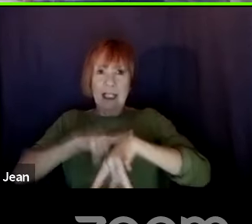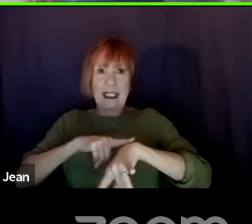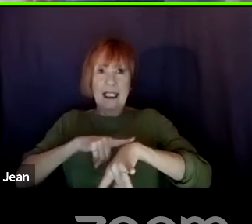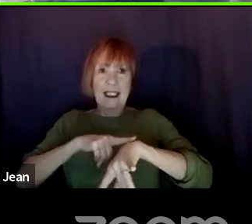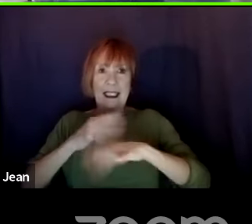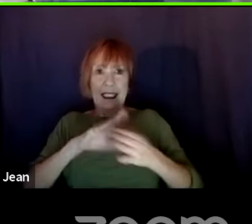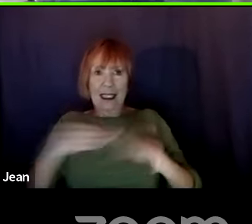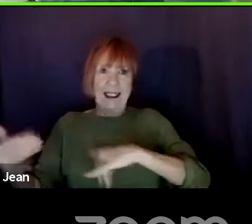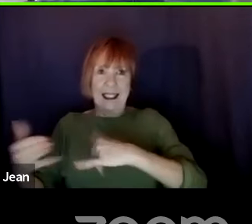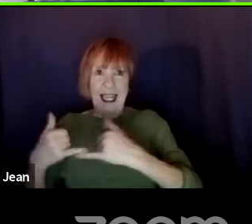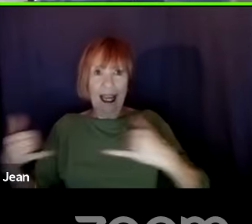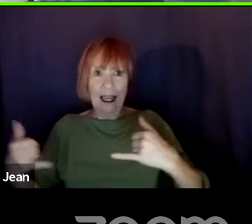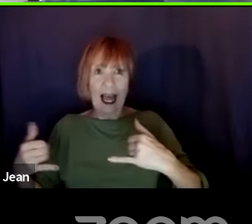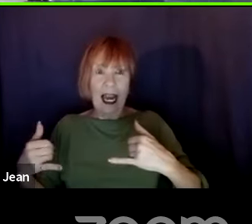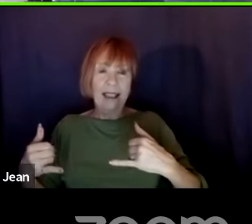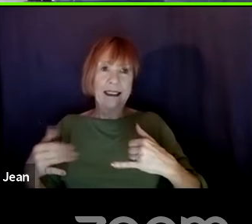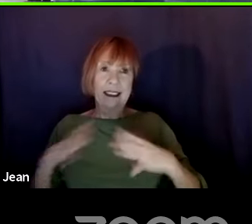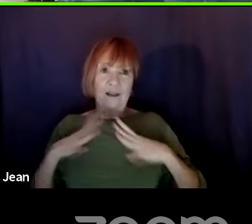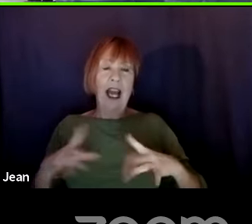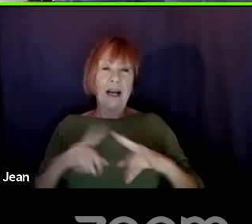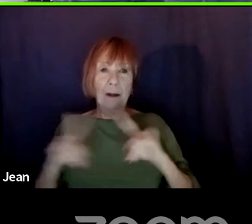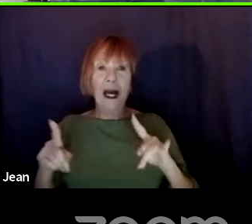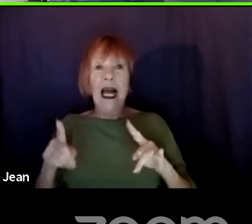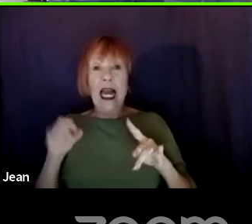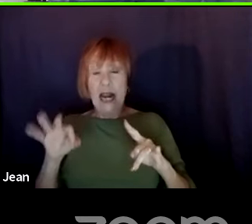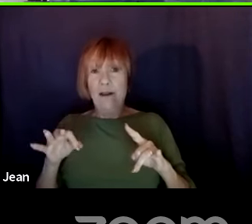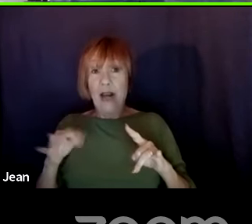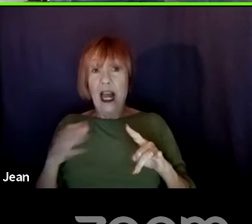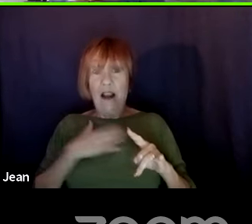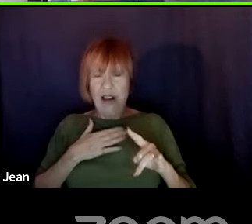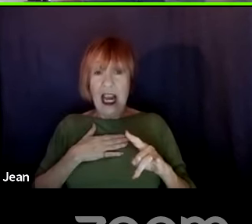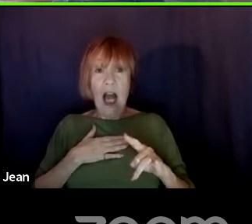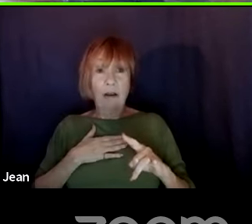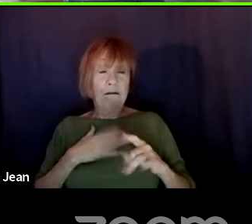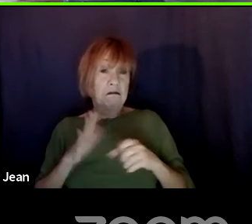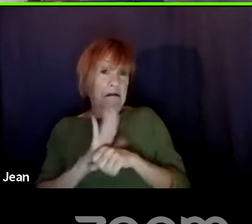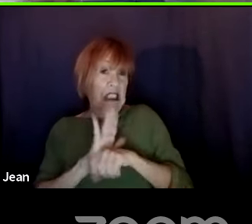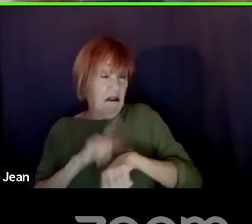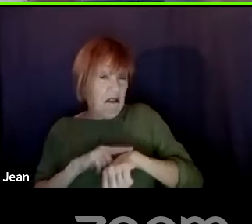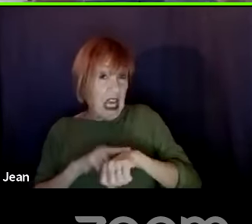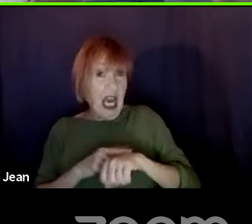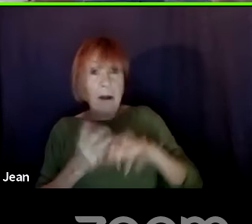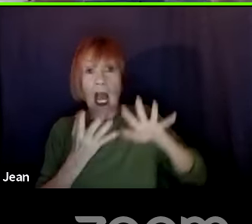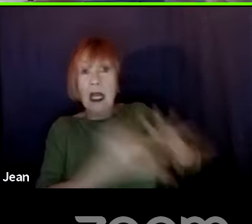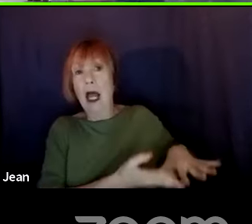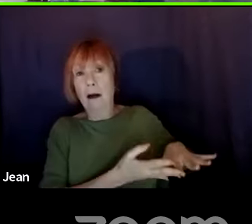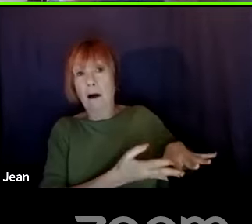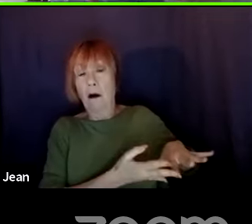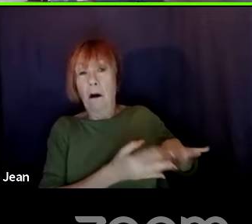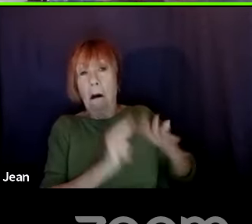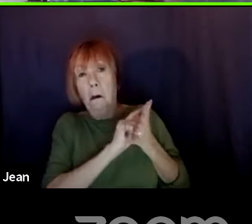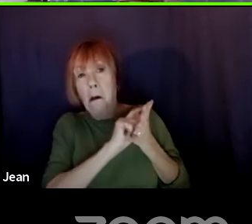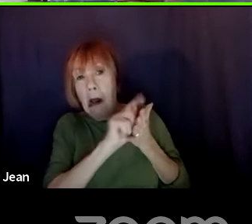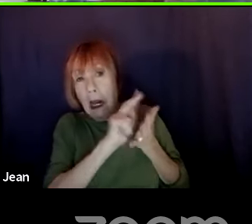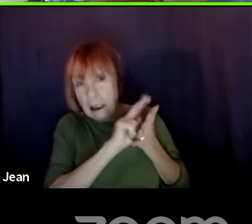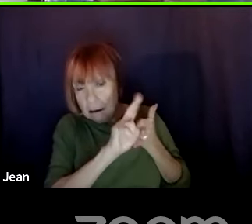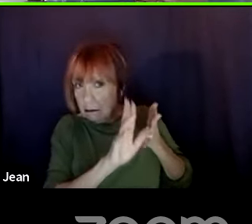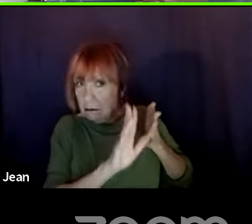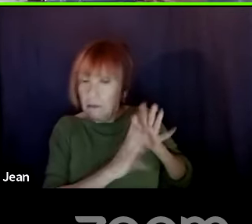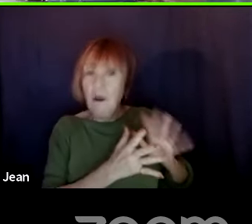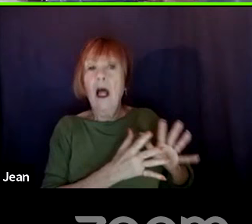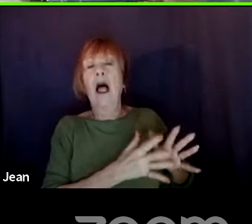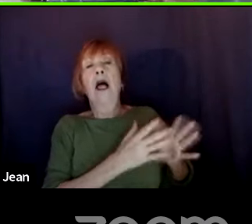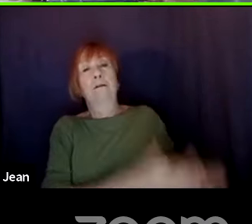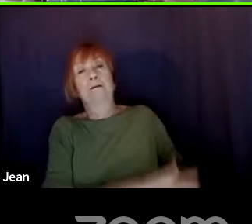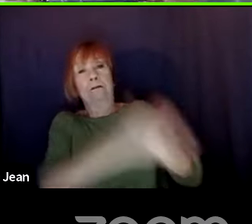then that's a little different, because I don't have the luxury, but if I have the luxury to put it away for a few weeks, that's what I do, and then I come back and